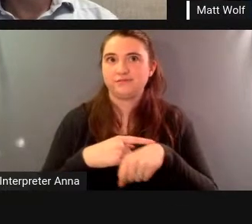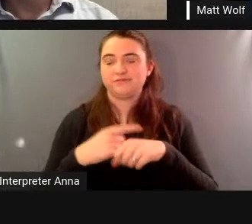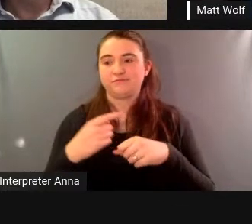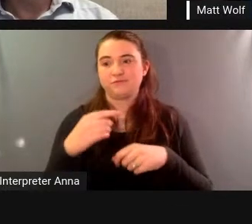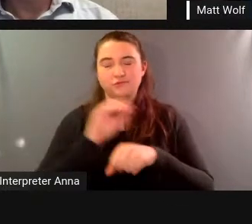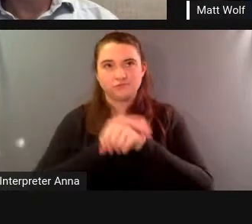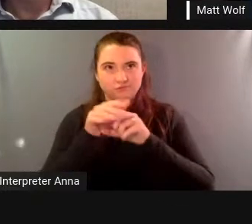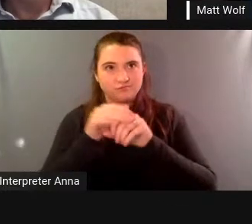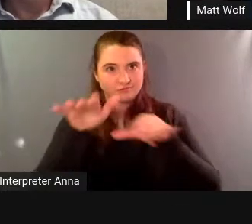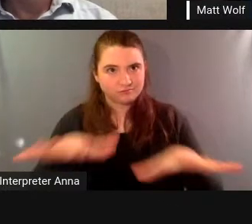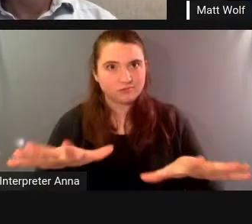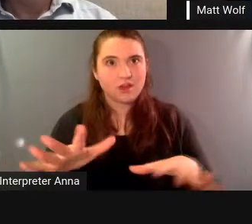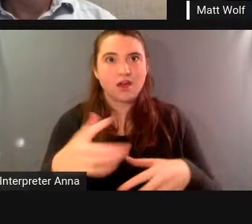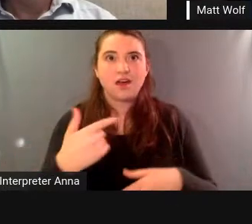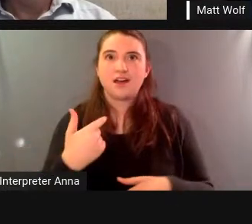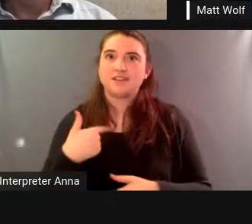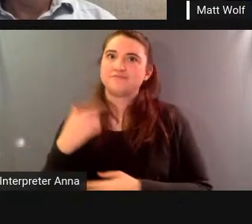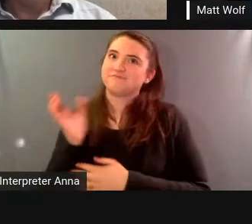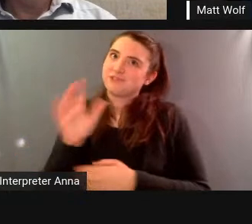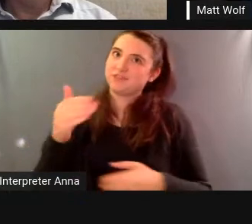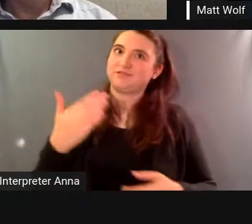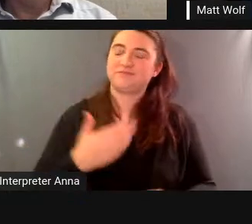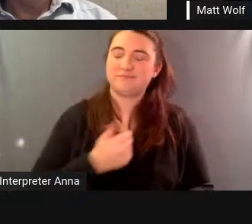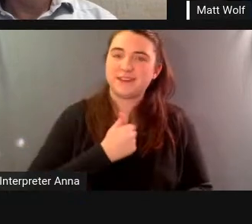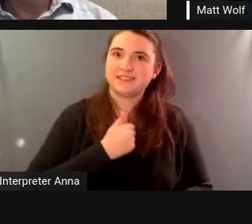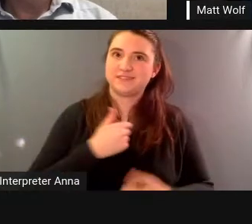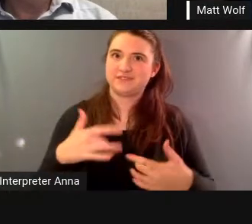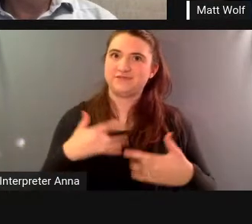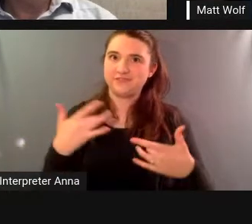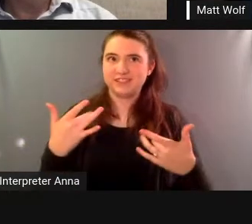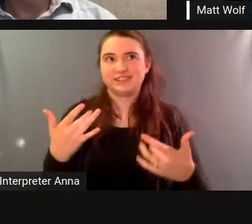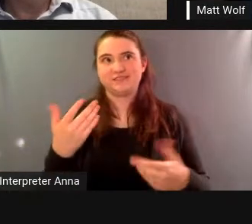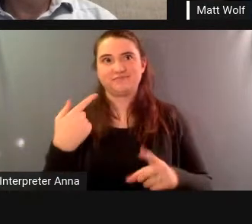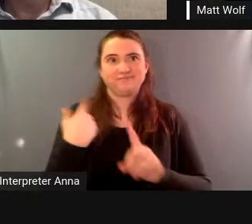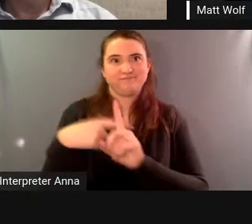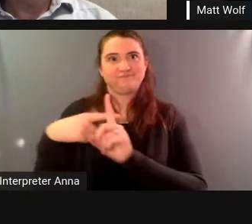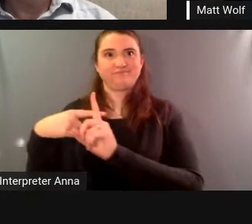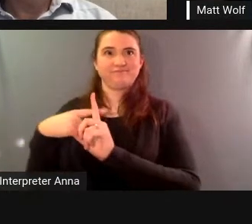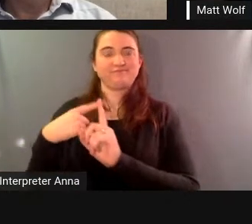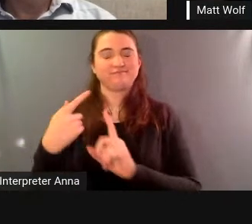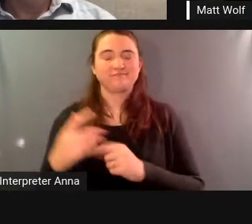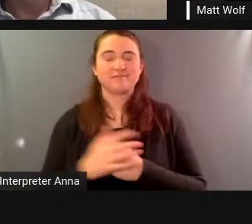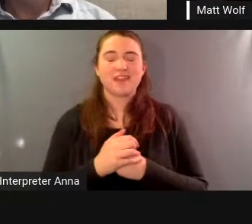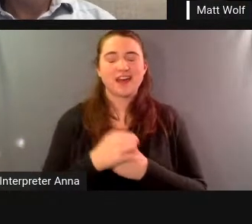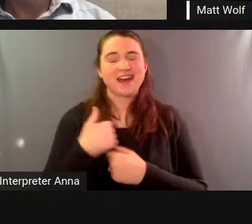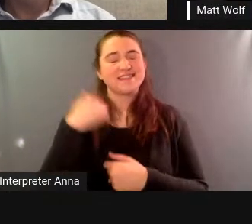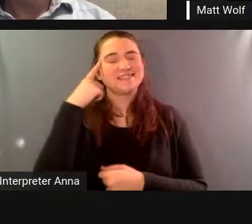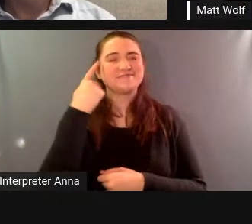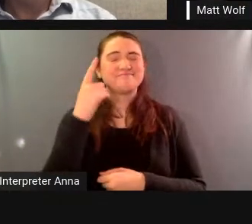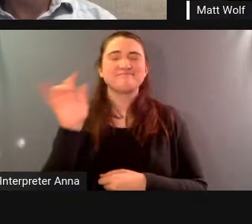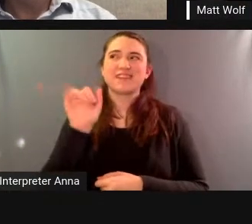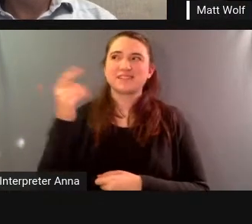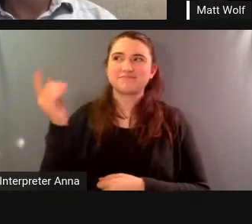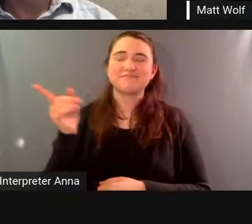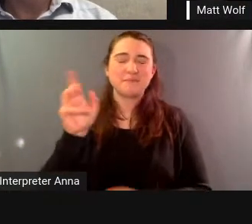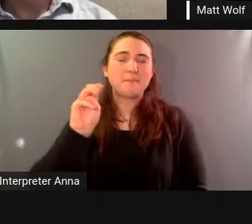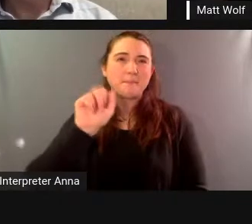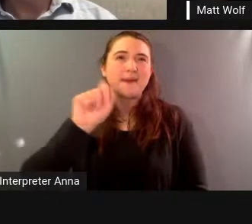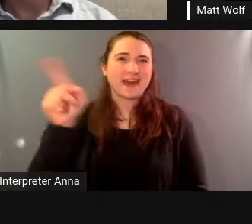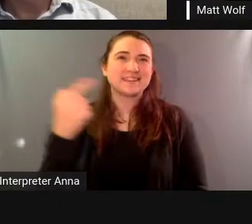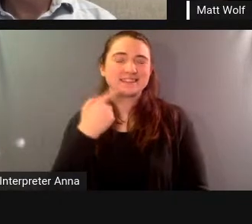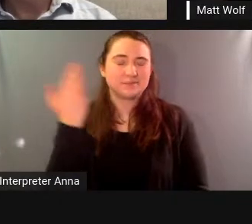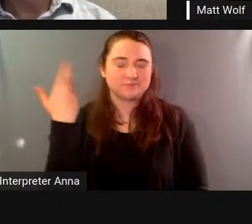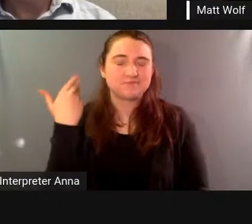optimistic uh i think you know as matt was saying i i think it's a great inflection point